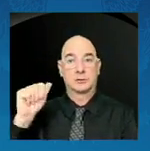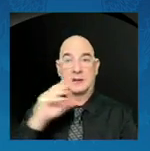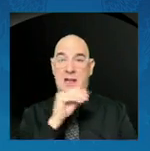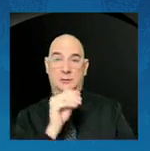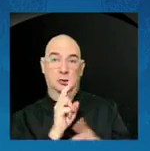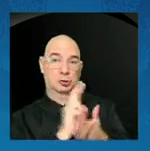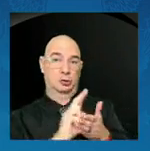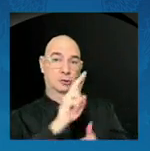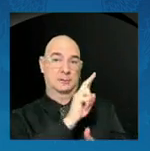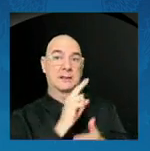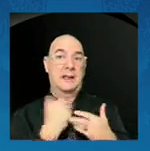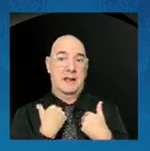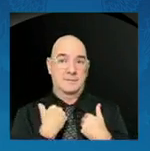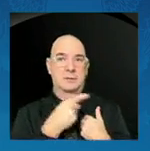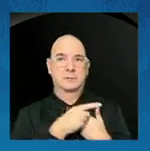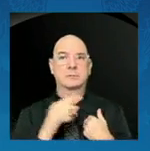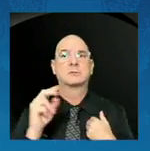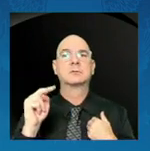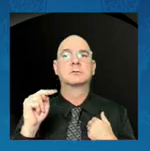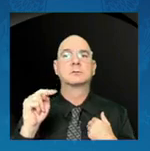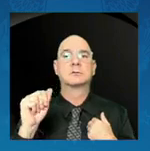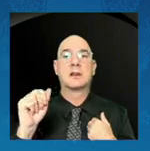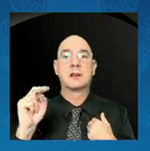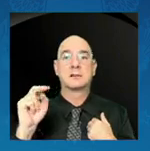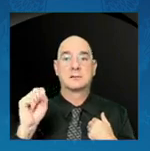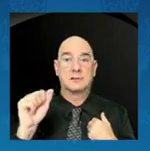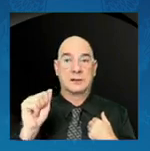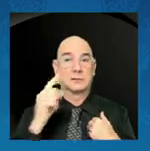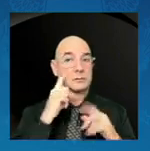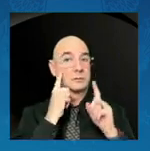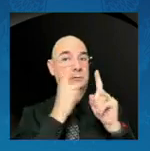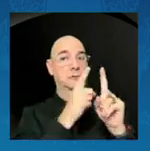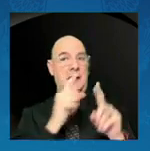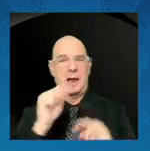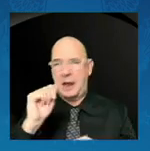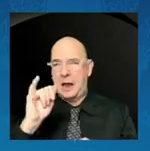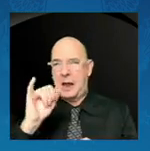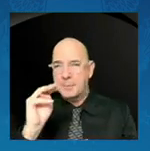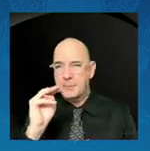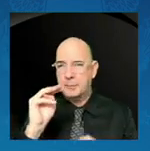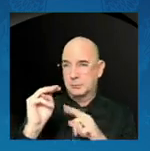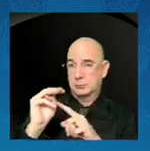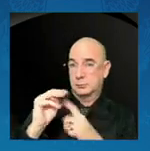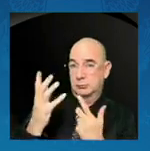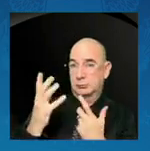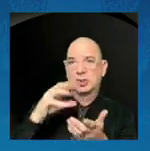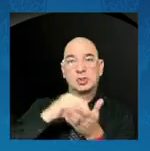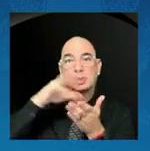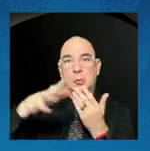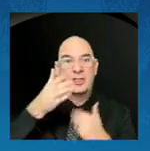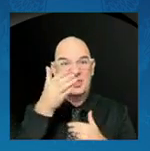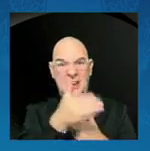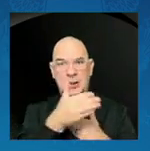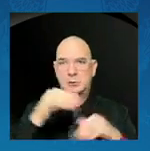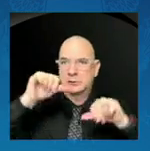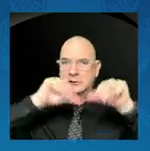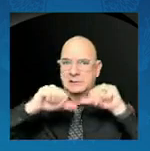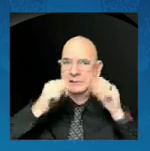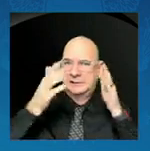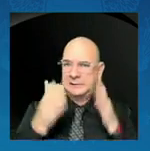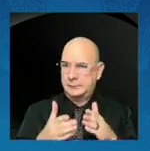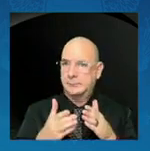the AIM satellite mission. The students there are scientists, and they are working with scientists to track